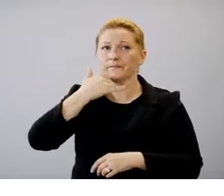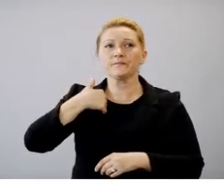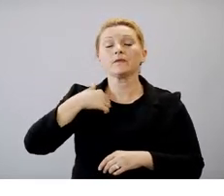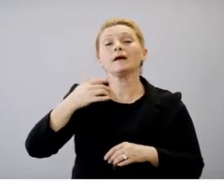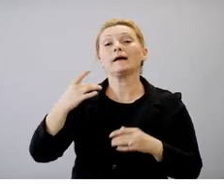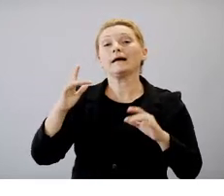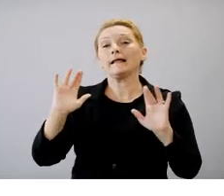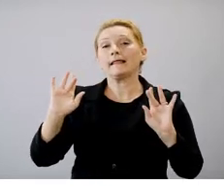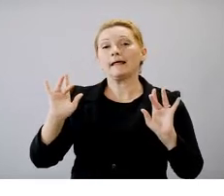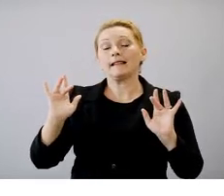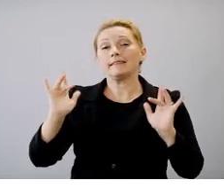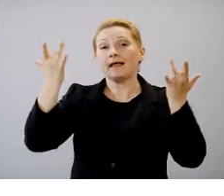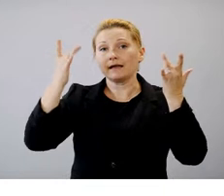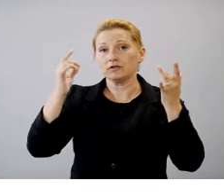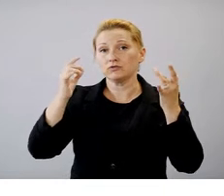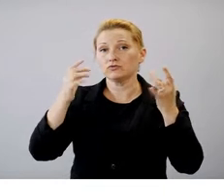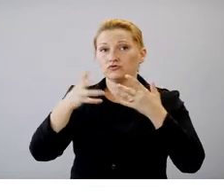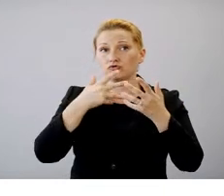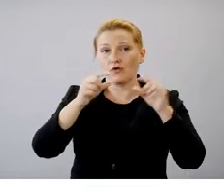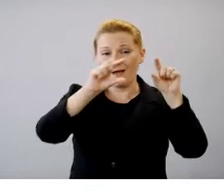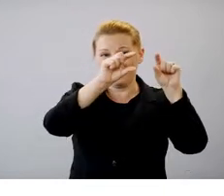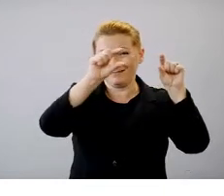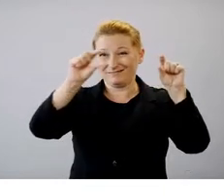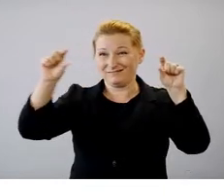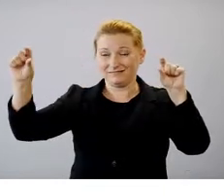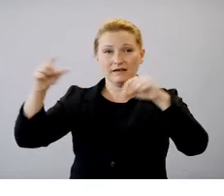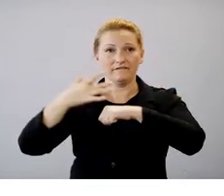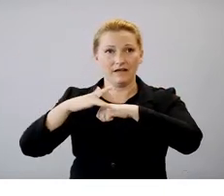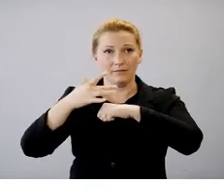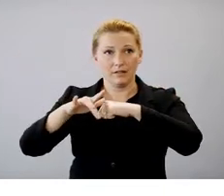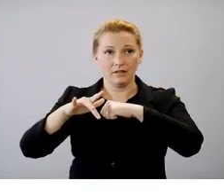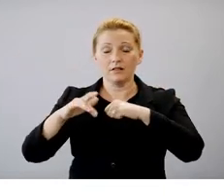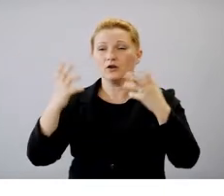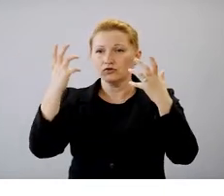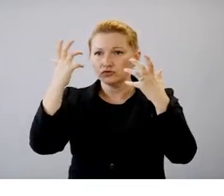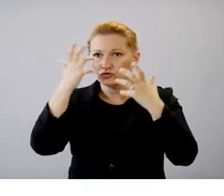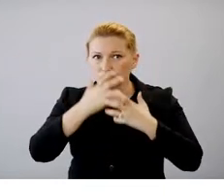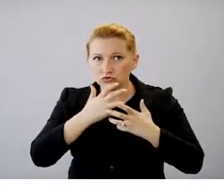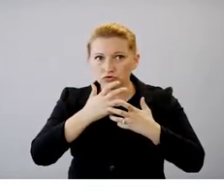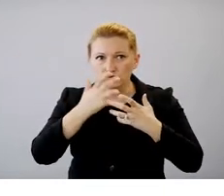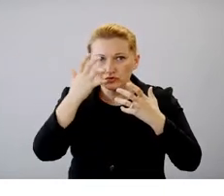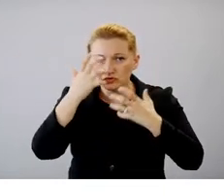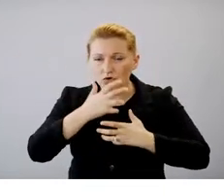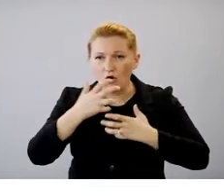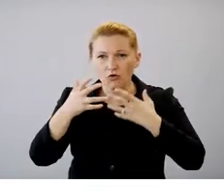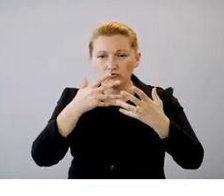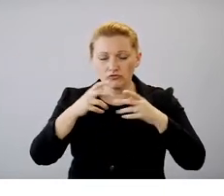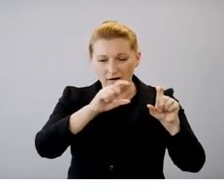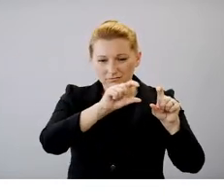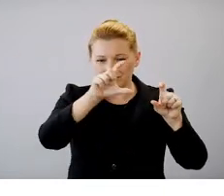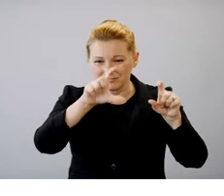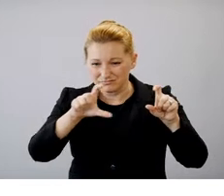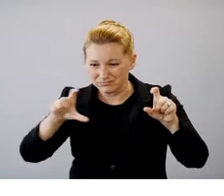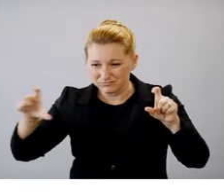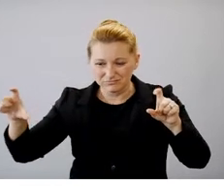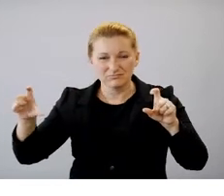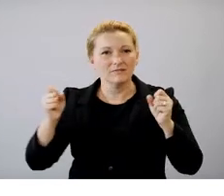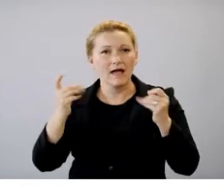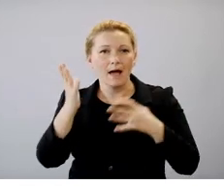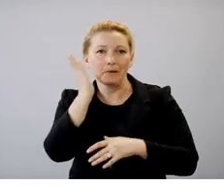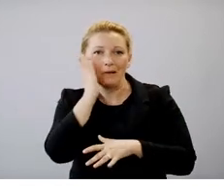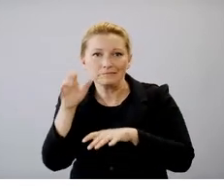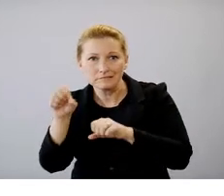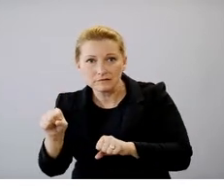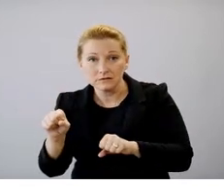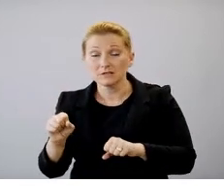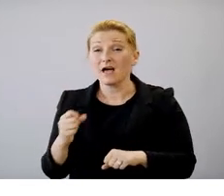non-COVID patients, and the red is the number of beds used by COVID patients. You can see that at